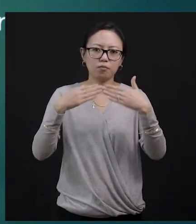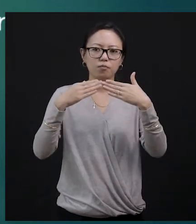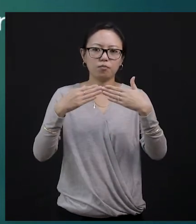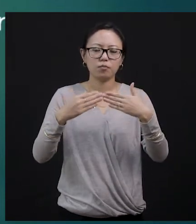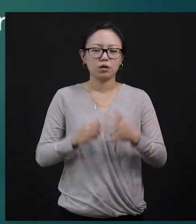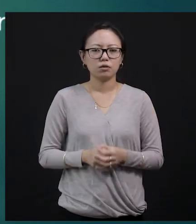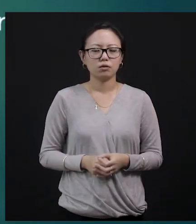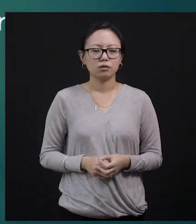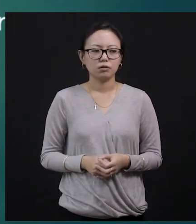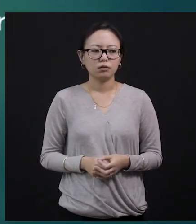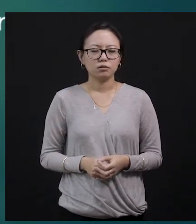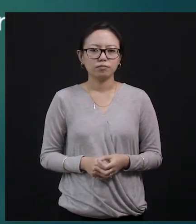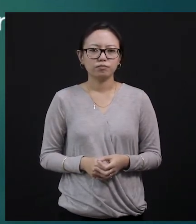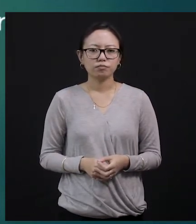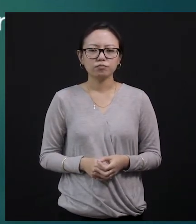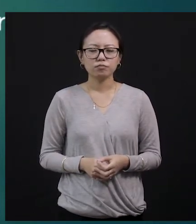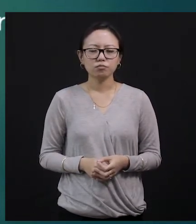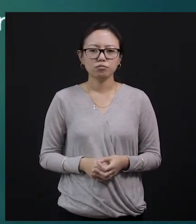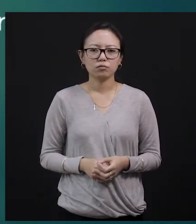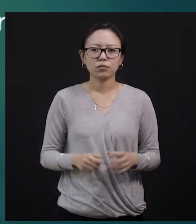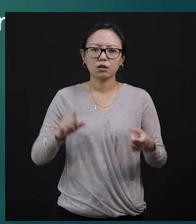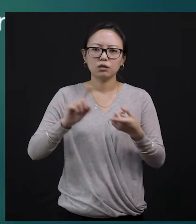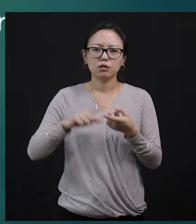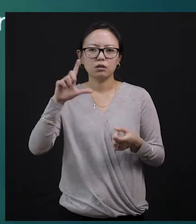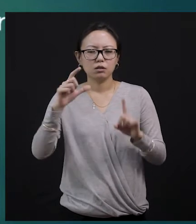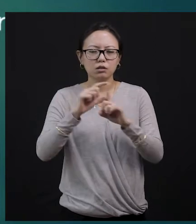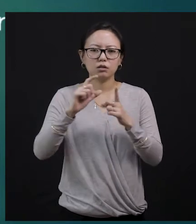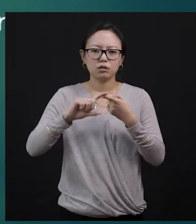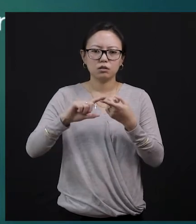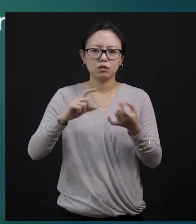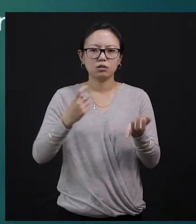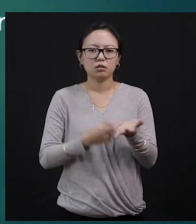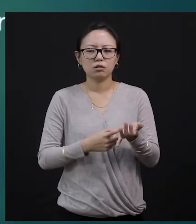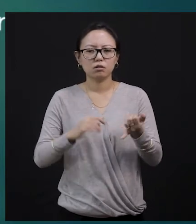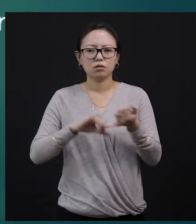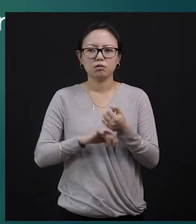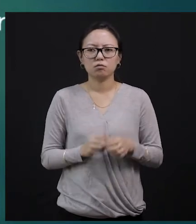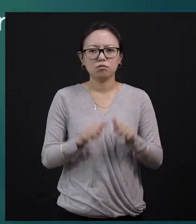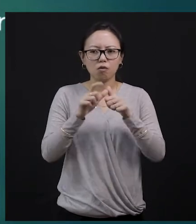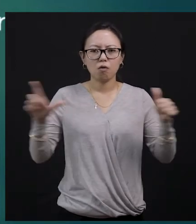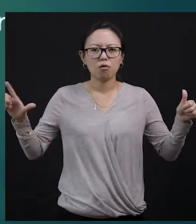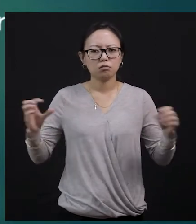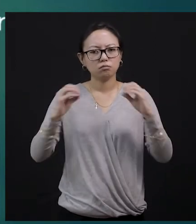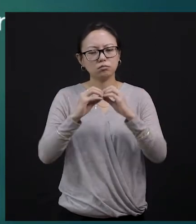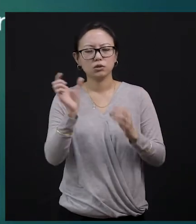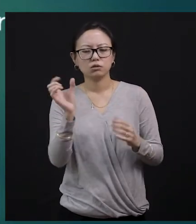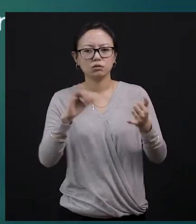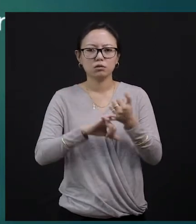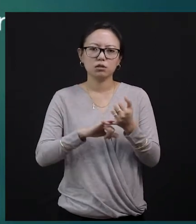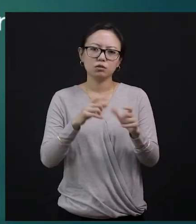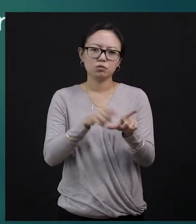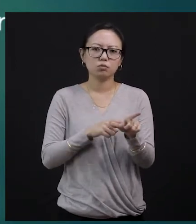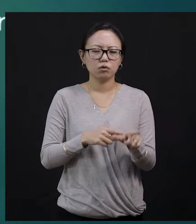Elders get very busy that they don't even meet friends, right? They're all busy in their own works. So when they get to meet, they want to